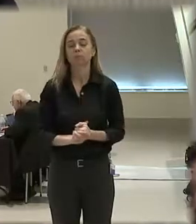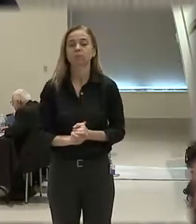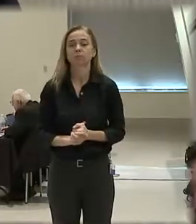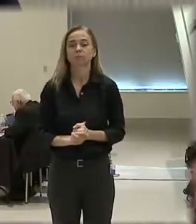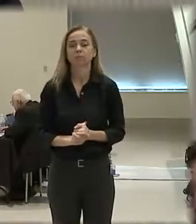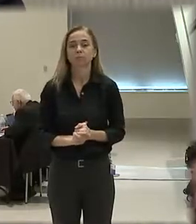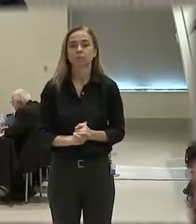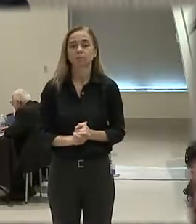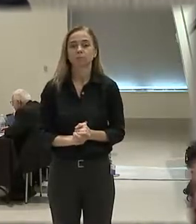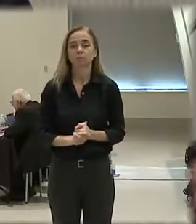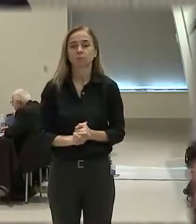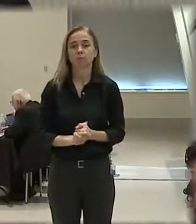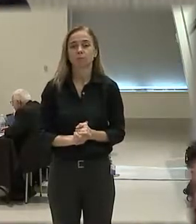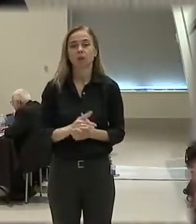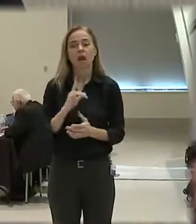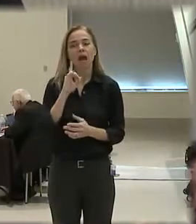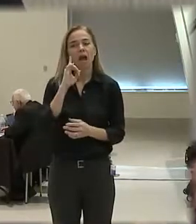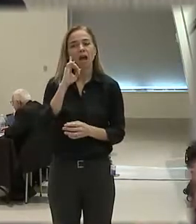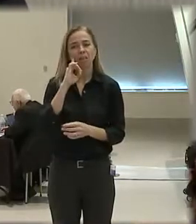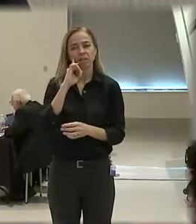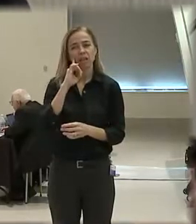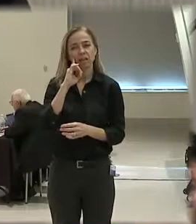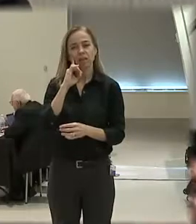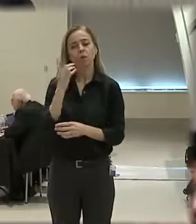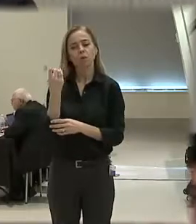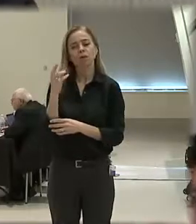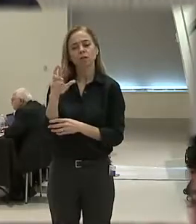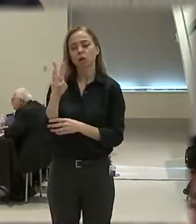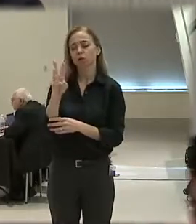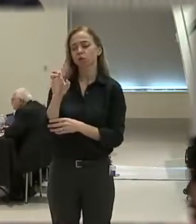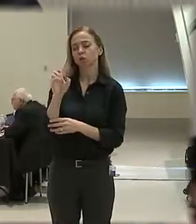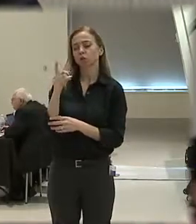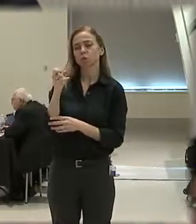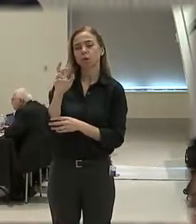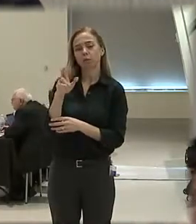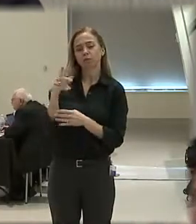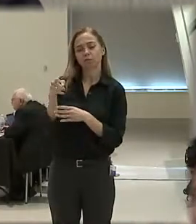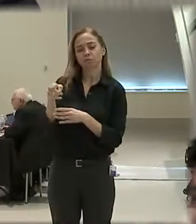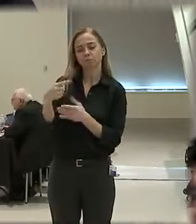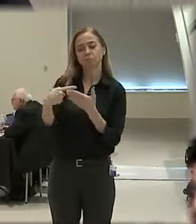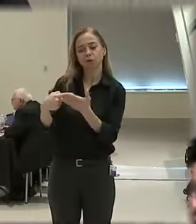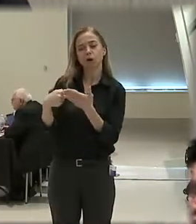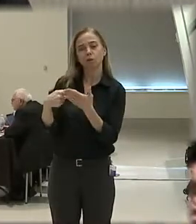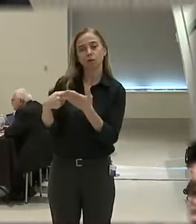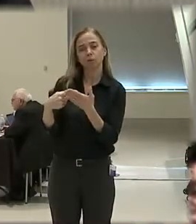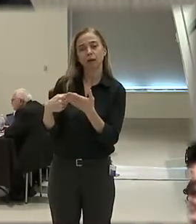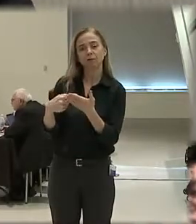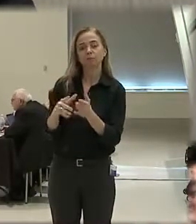So I think the things that Dr. Wexler was talking about specifically,